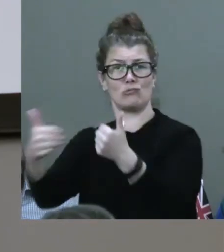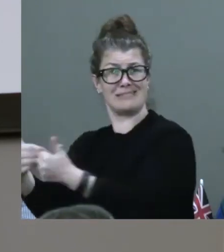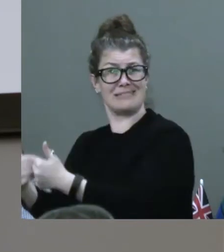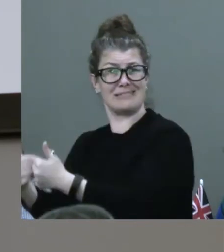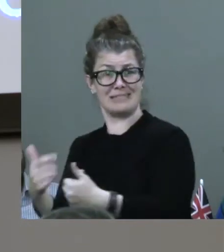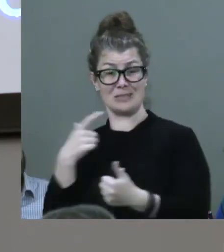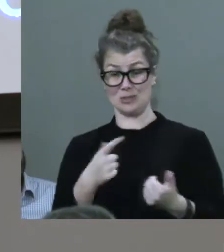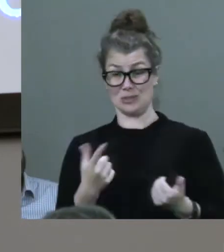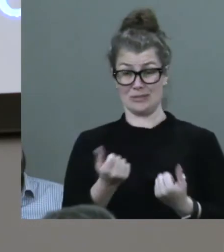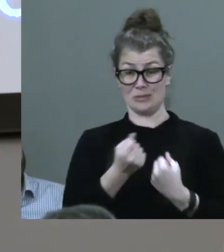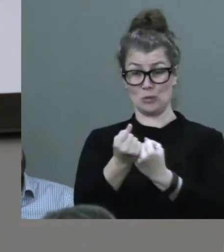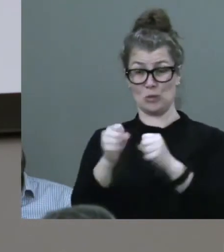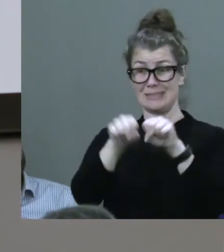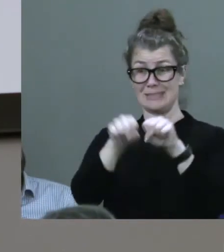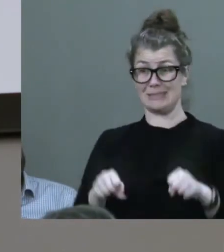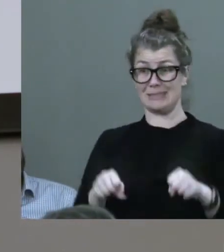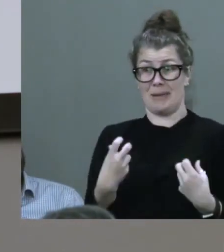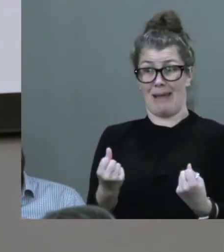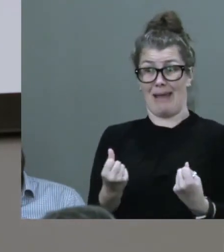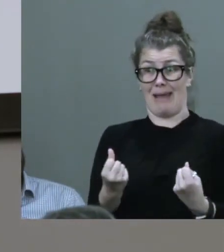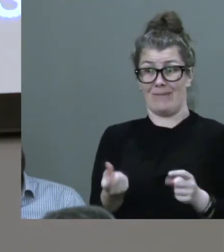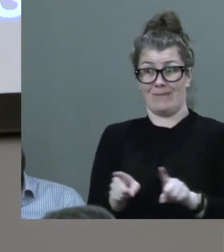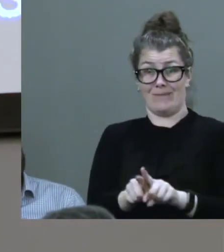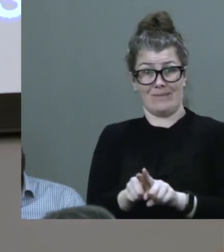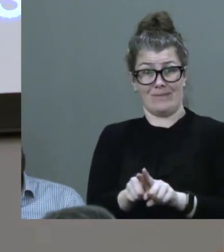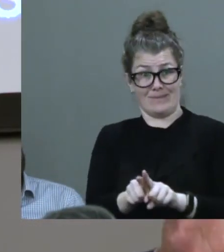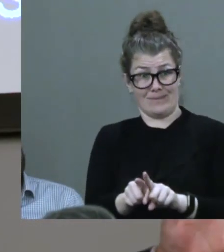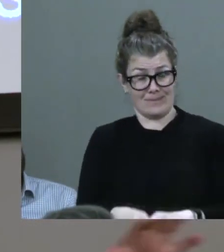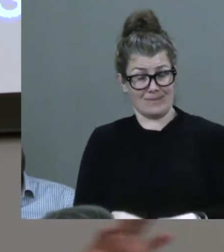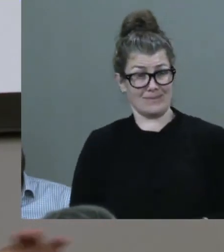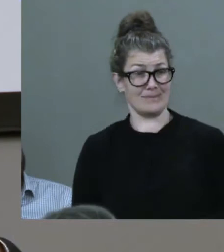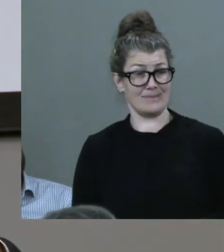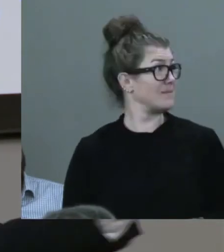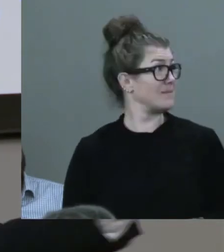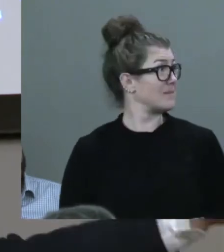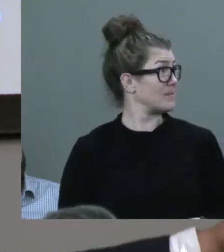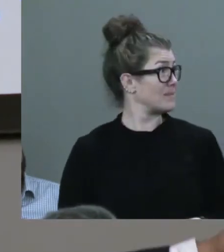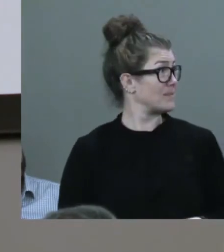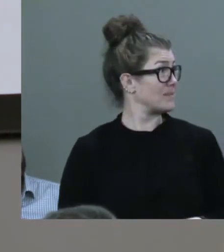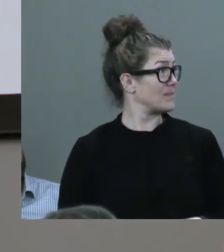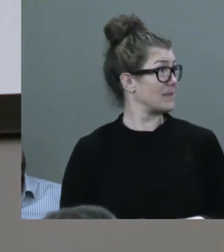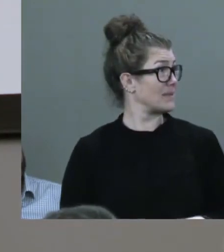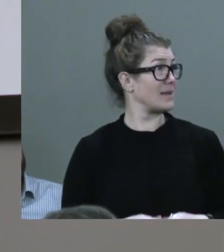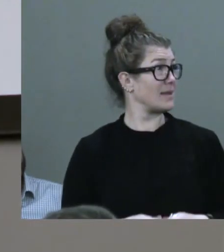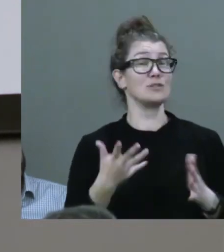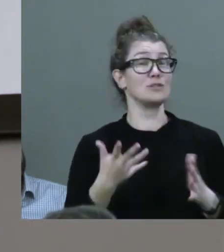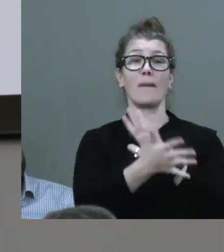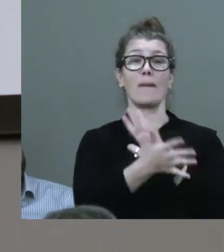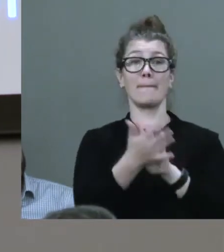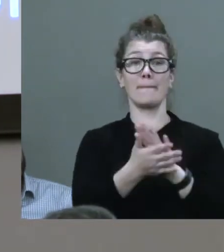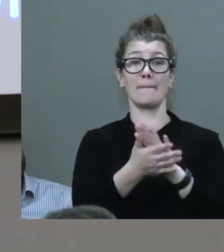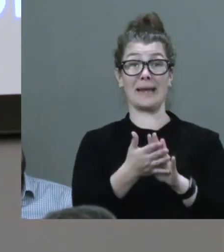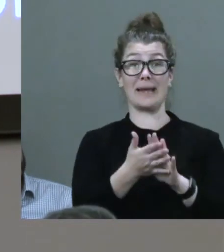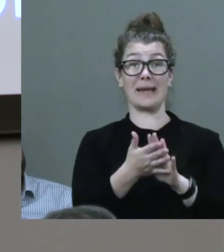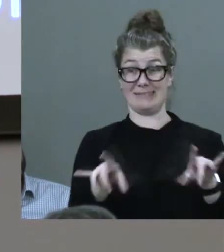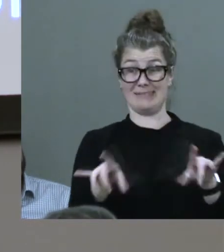that we'd brought into being. Kind of spread out across the entire country.